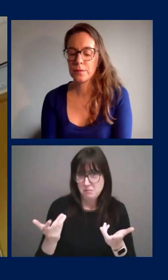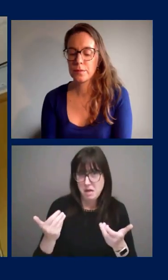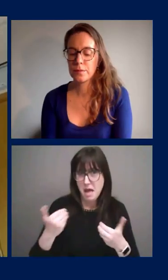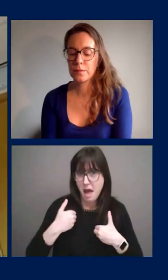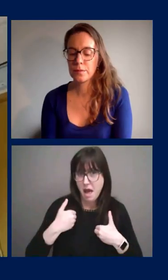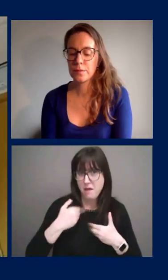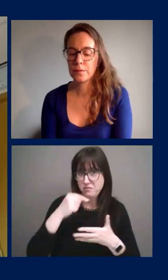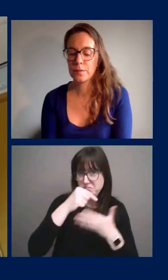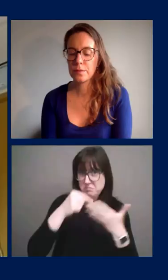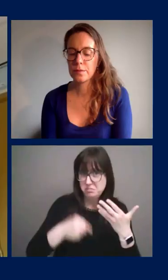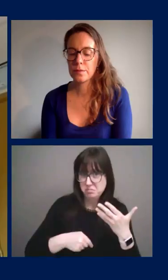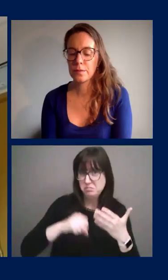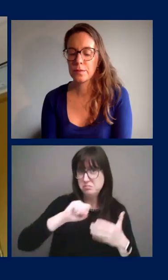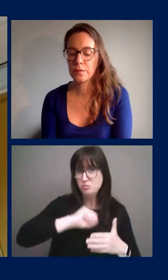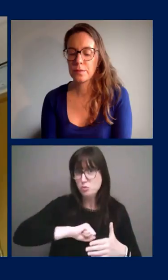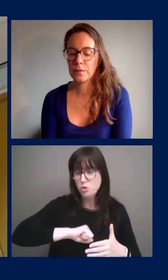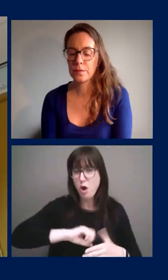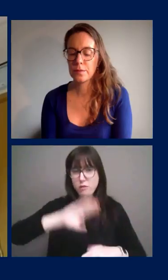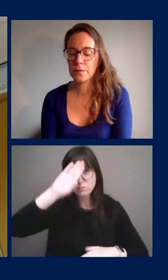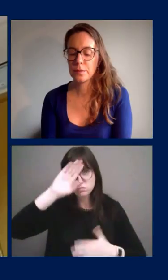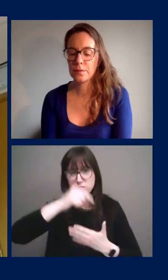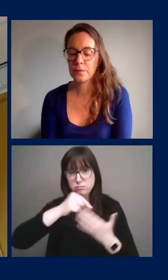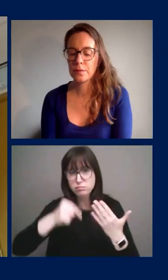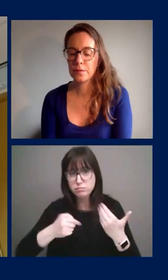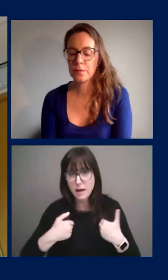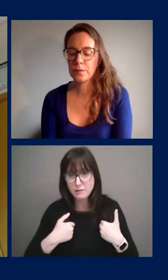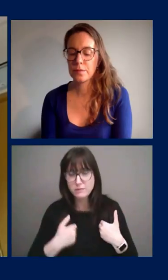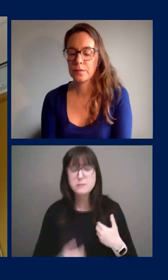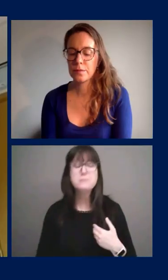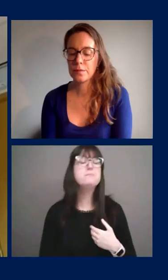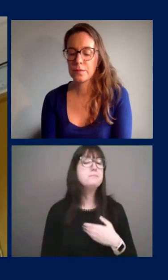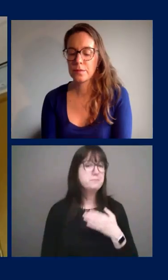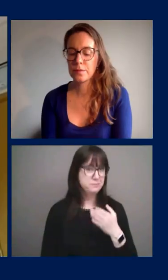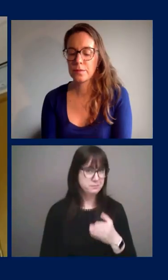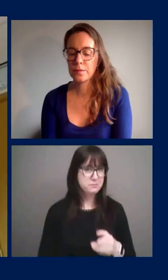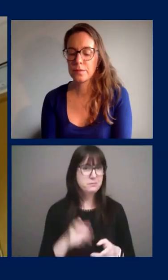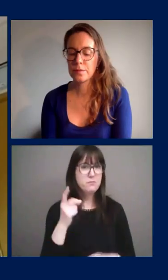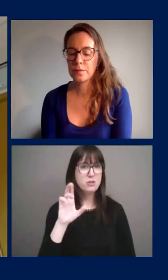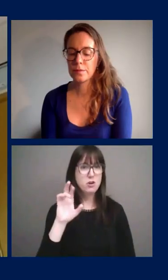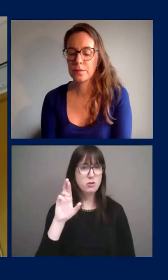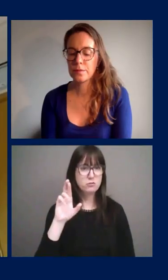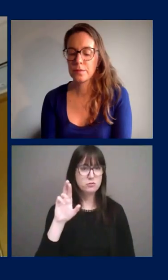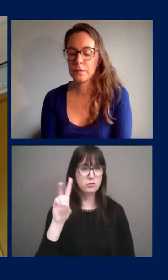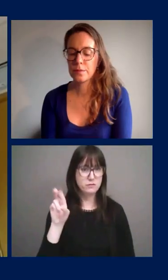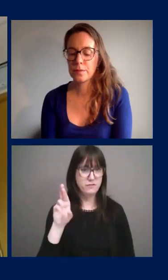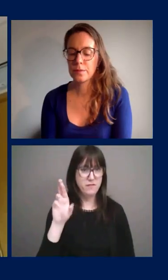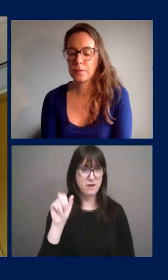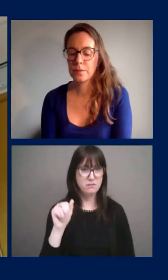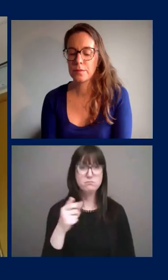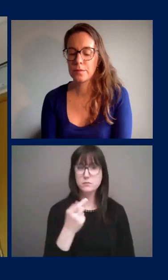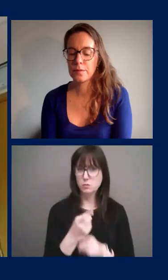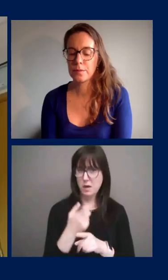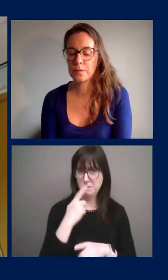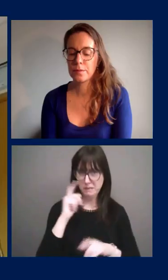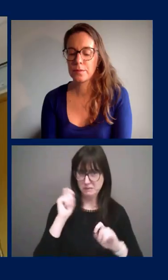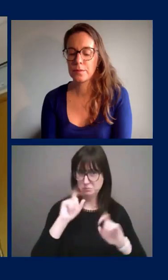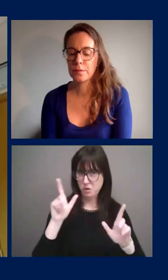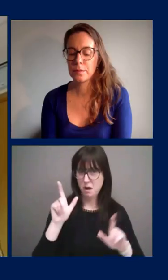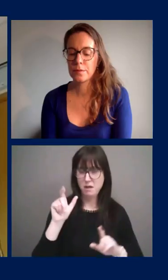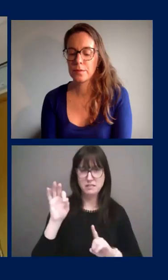that is correct I would be very surprised if children are somehow